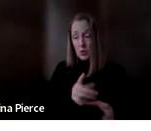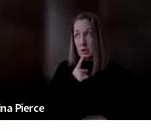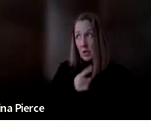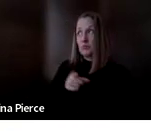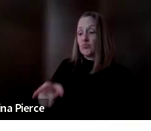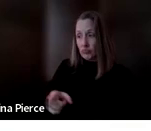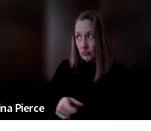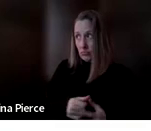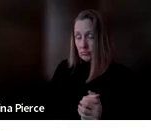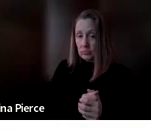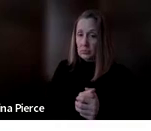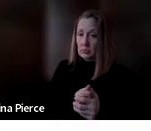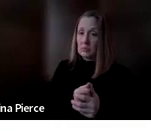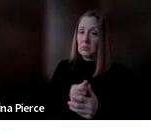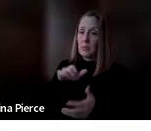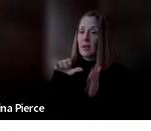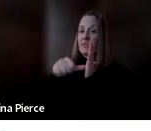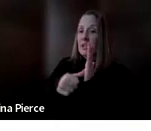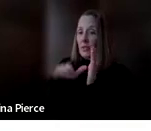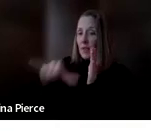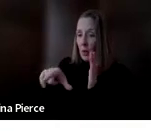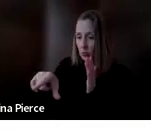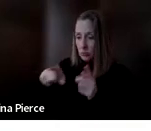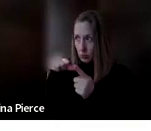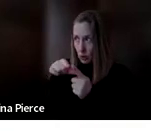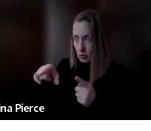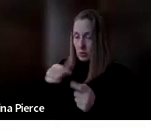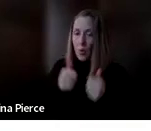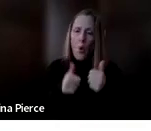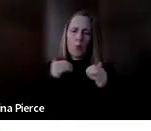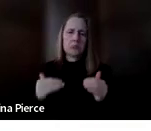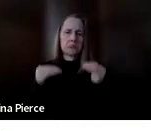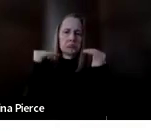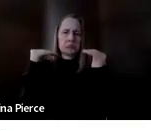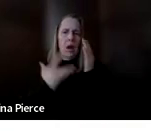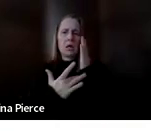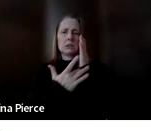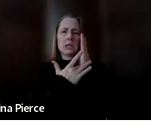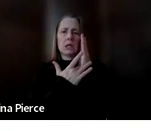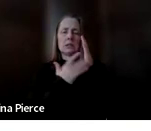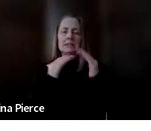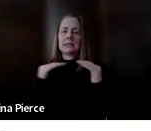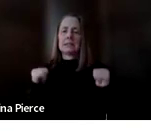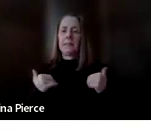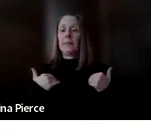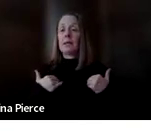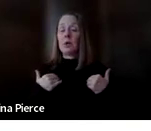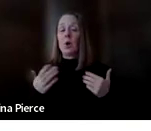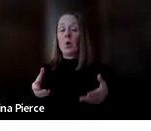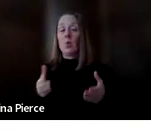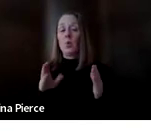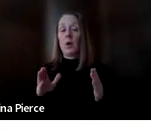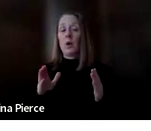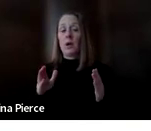they want to say. Or if it's a higher tech system, the system has a way to be pre-programmed to start